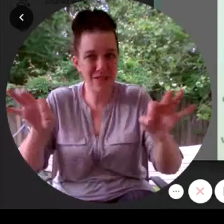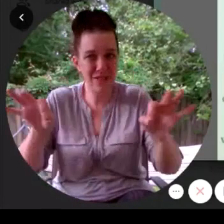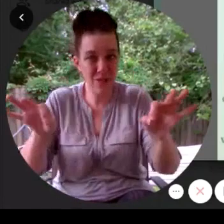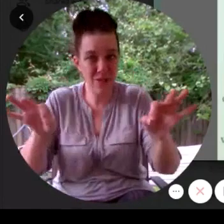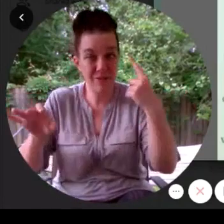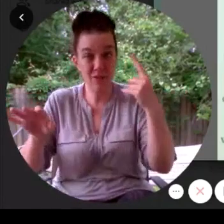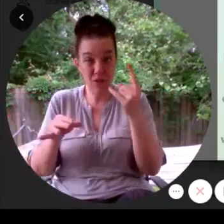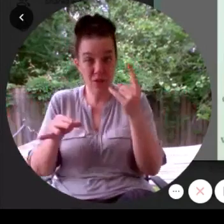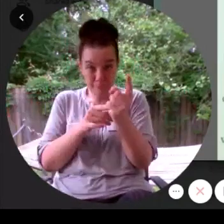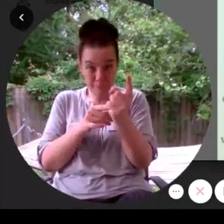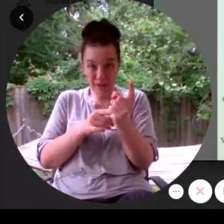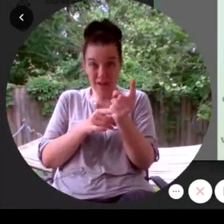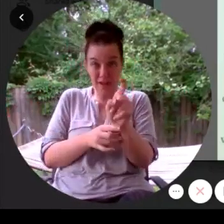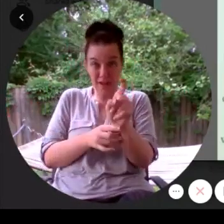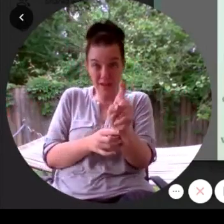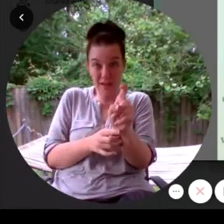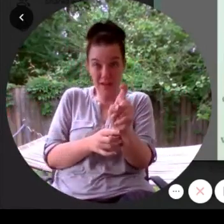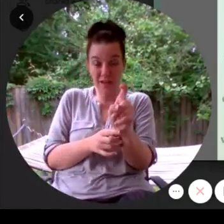a moment?